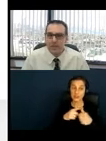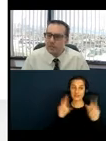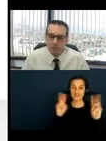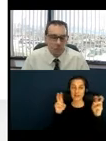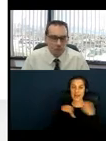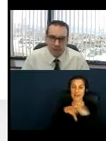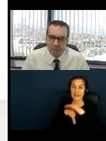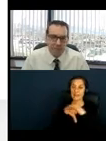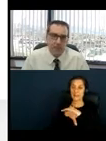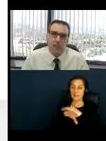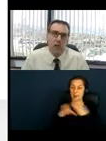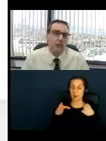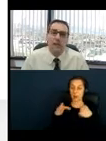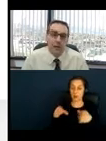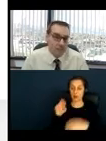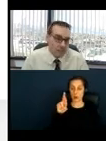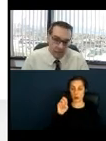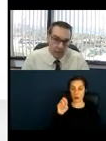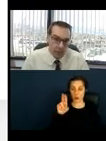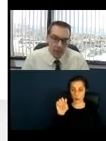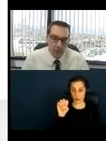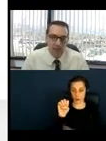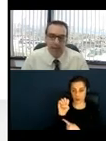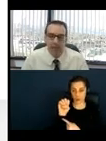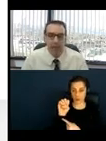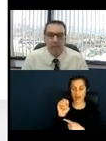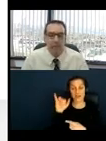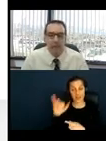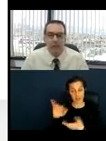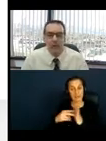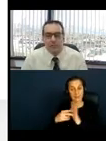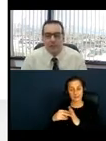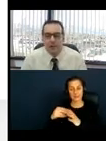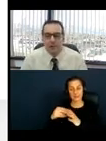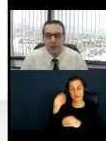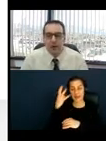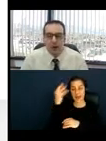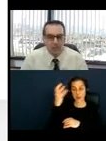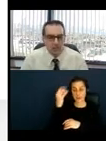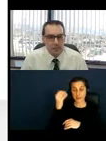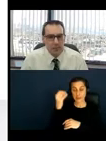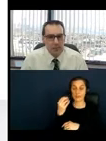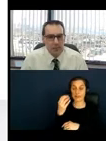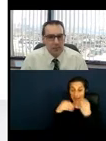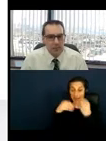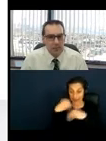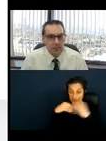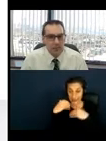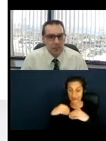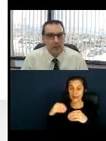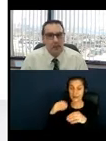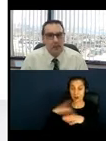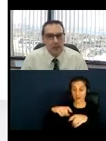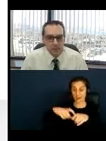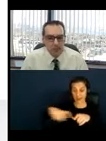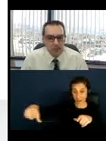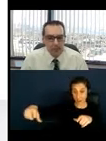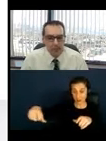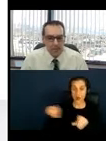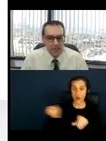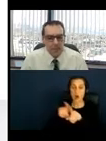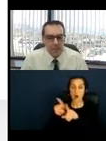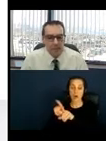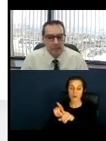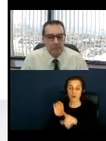This translates to not only the on-side walk outdoor dining, but it will also cover off-street dining as well